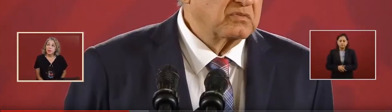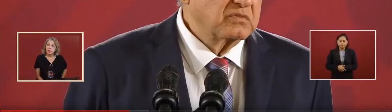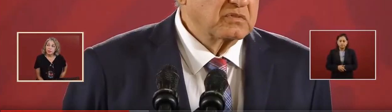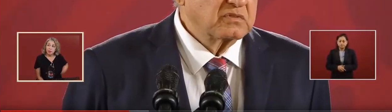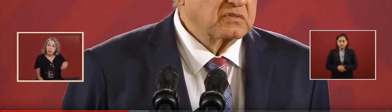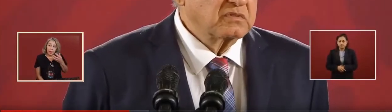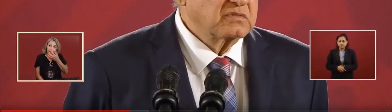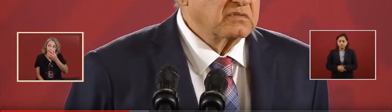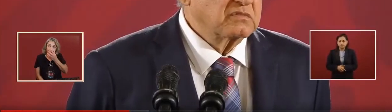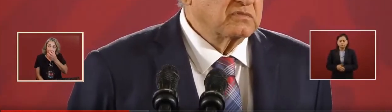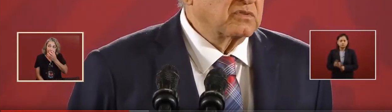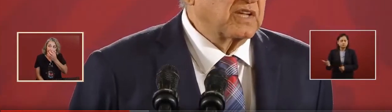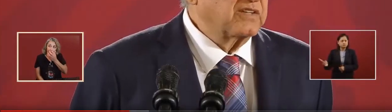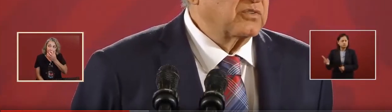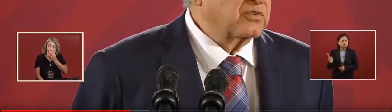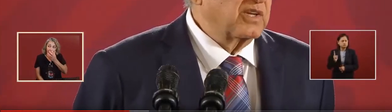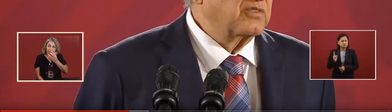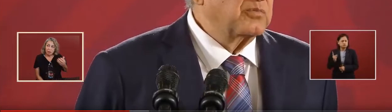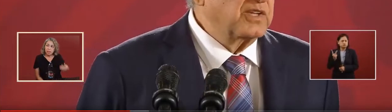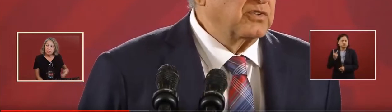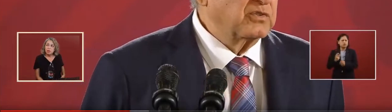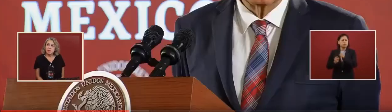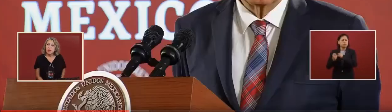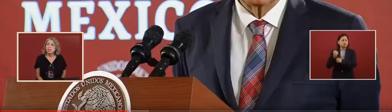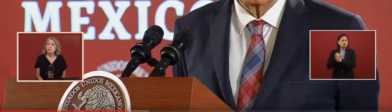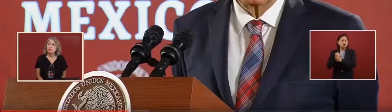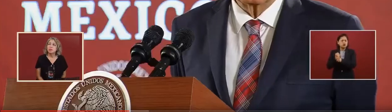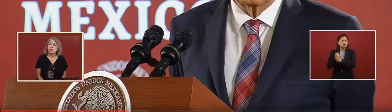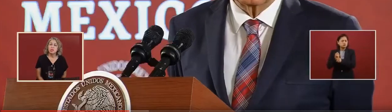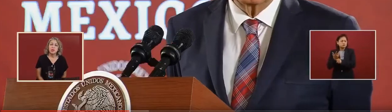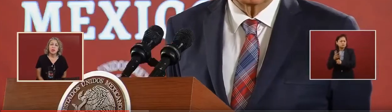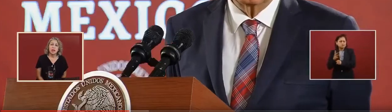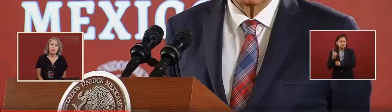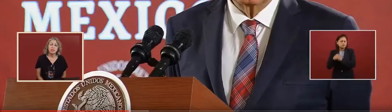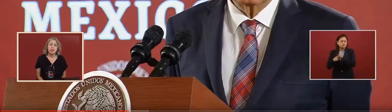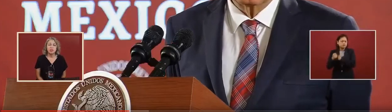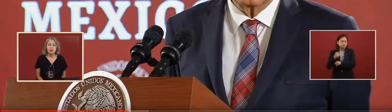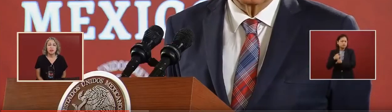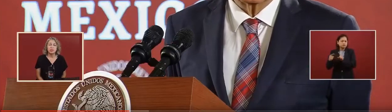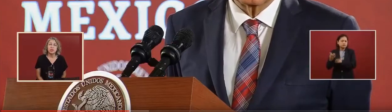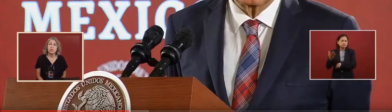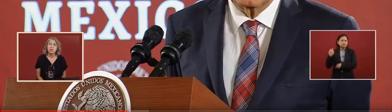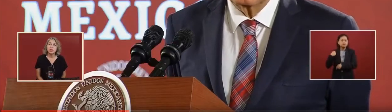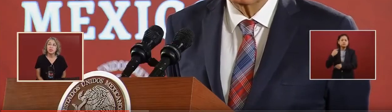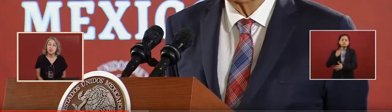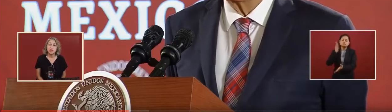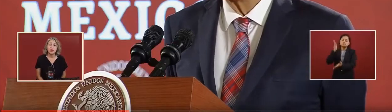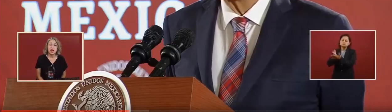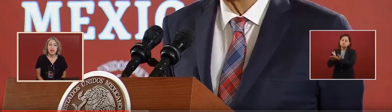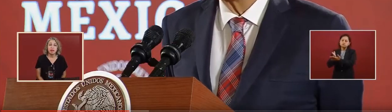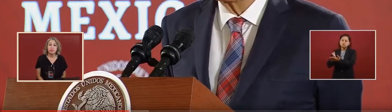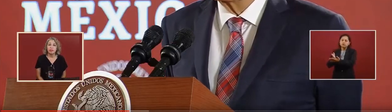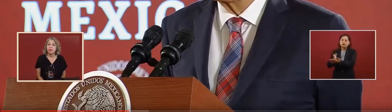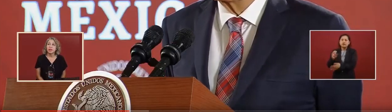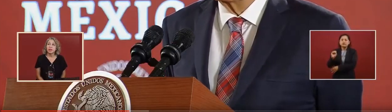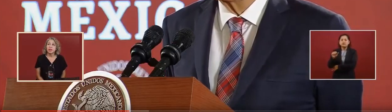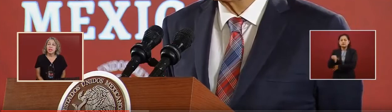It, it's been about two, two and a half year, I'm sorry, two years or a year and a half. He said to me,